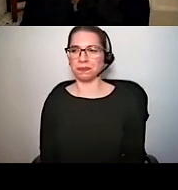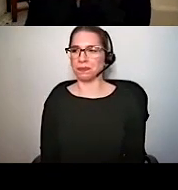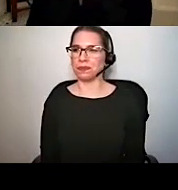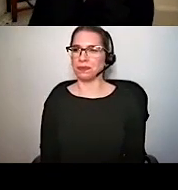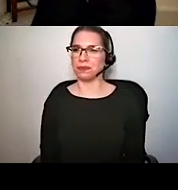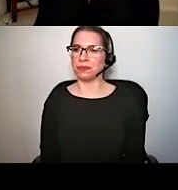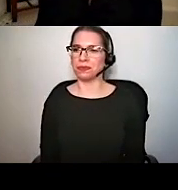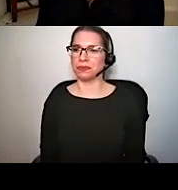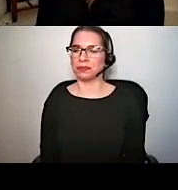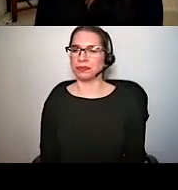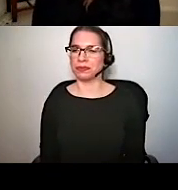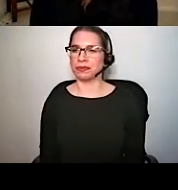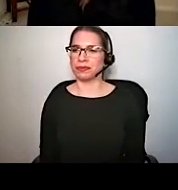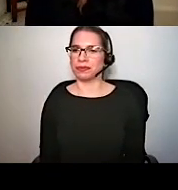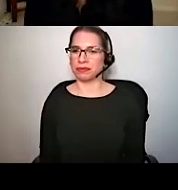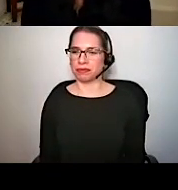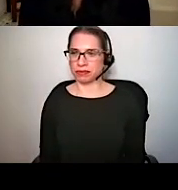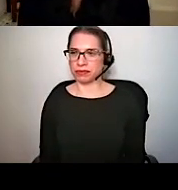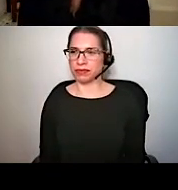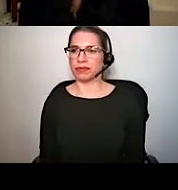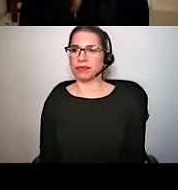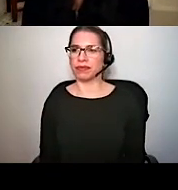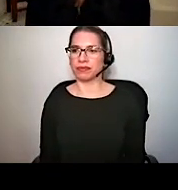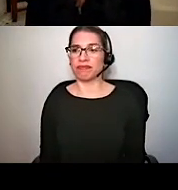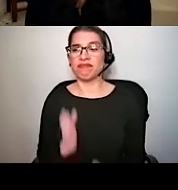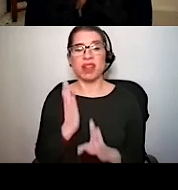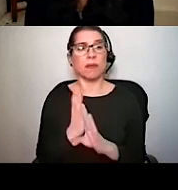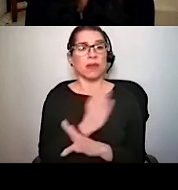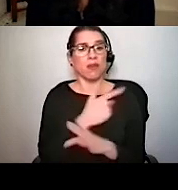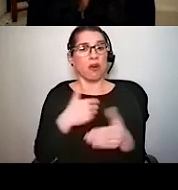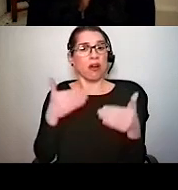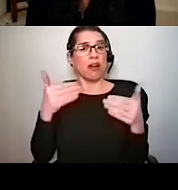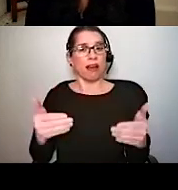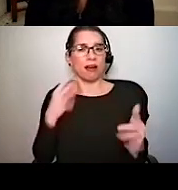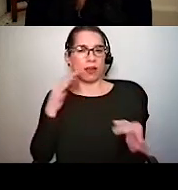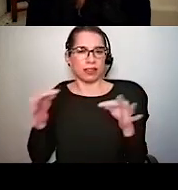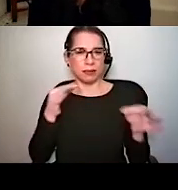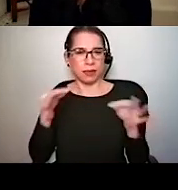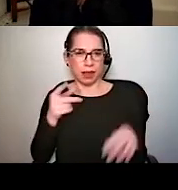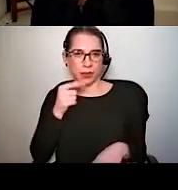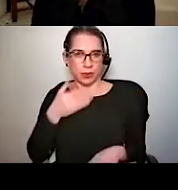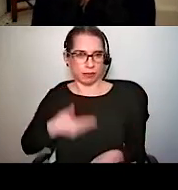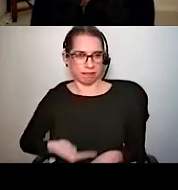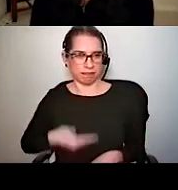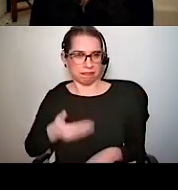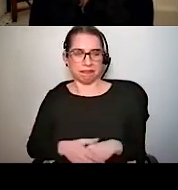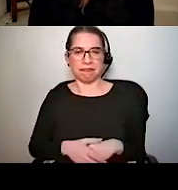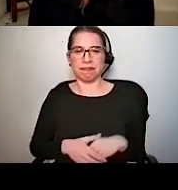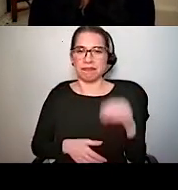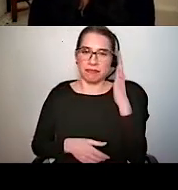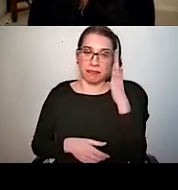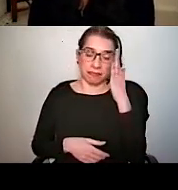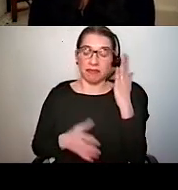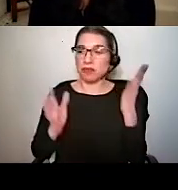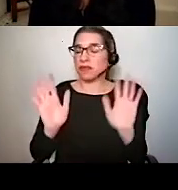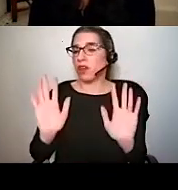And before we get in, I think it's probably a good time to tell you a little bit about myself. So I have always been